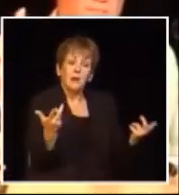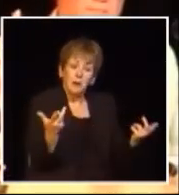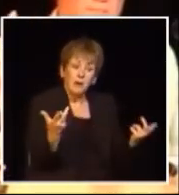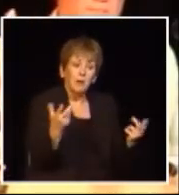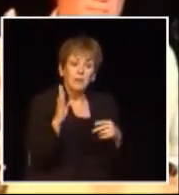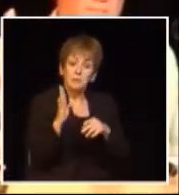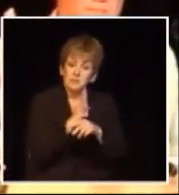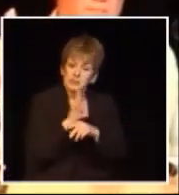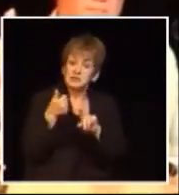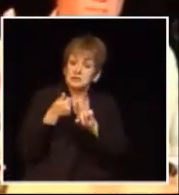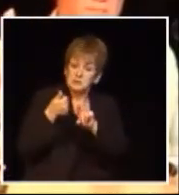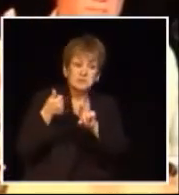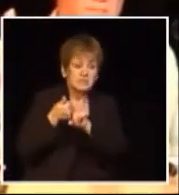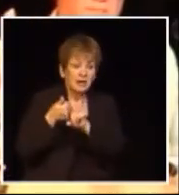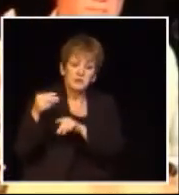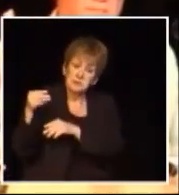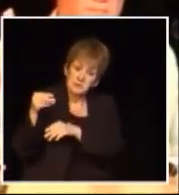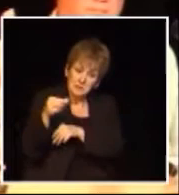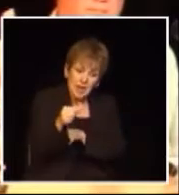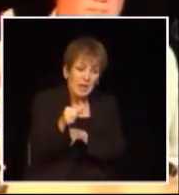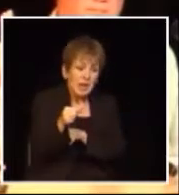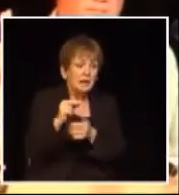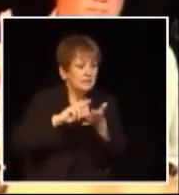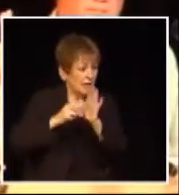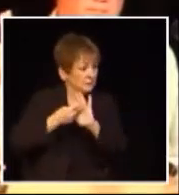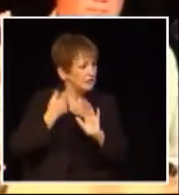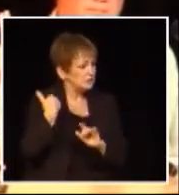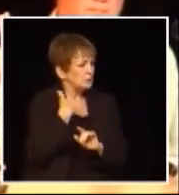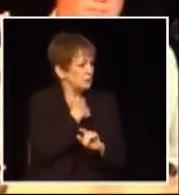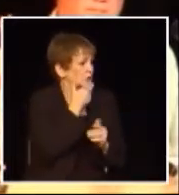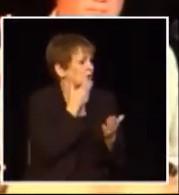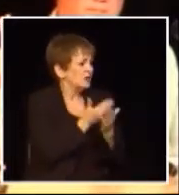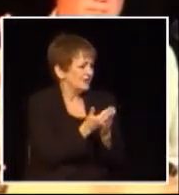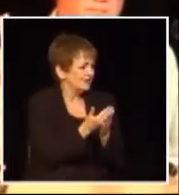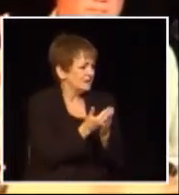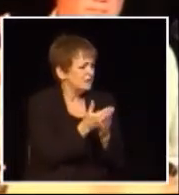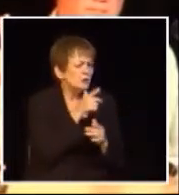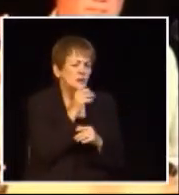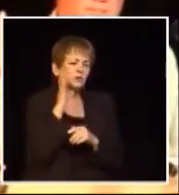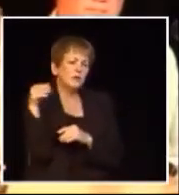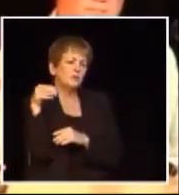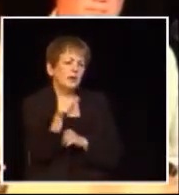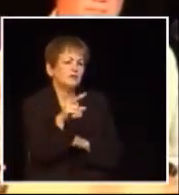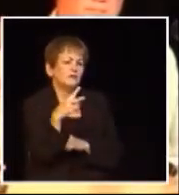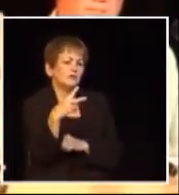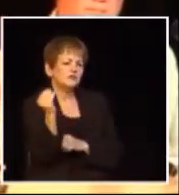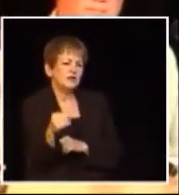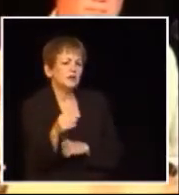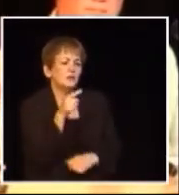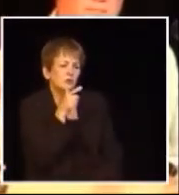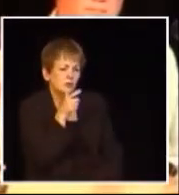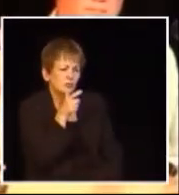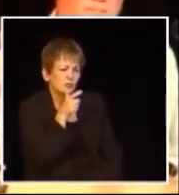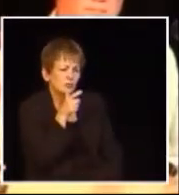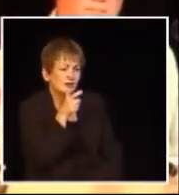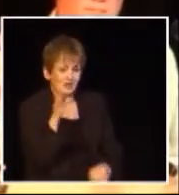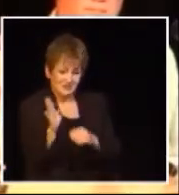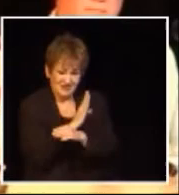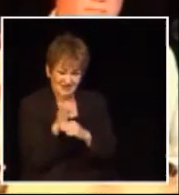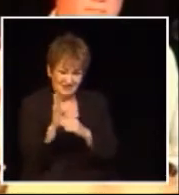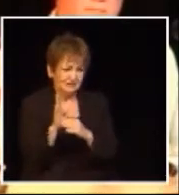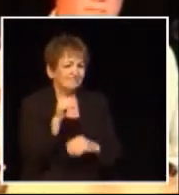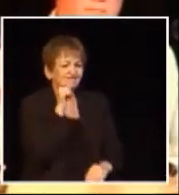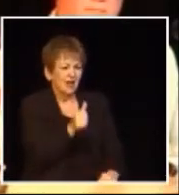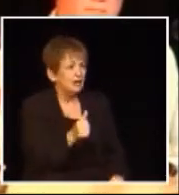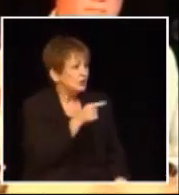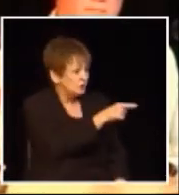points and they're saying see business is paying its way we're good guys you know who's going to pay the two percent not